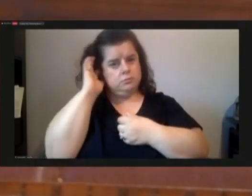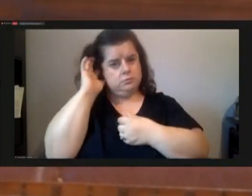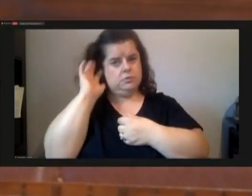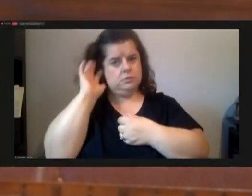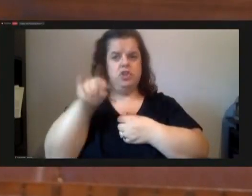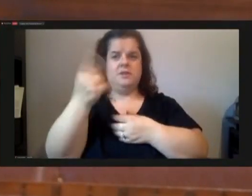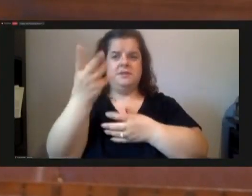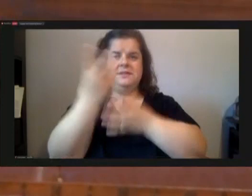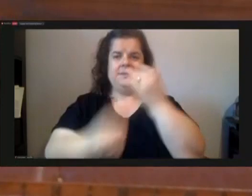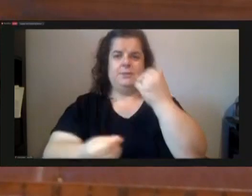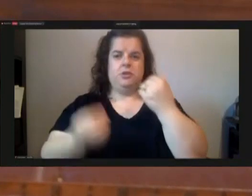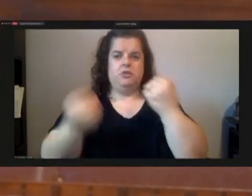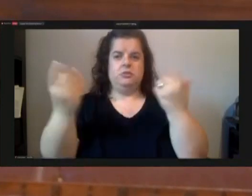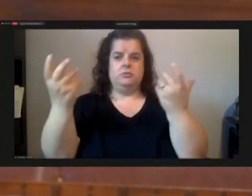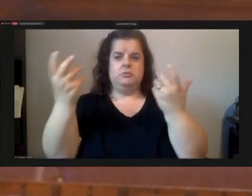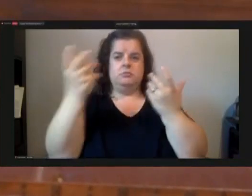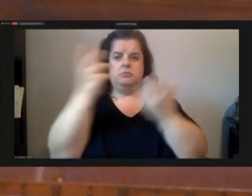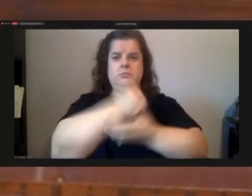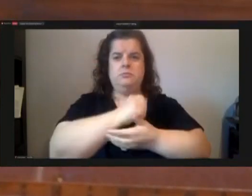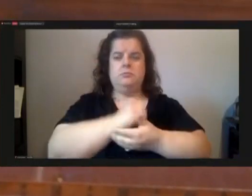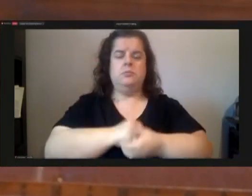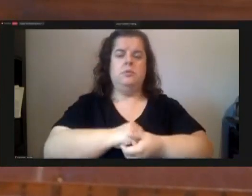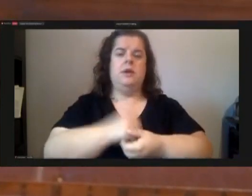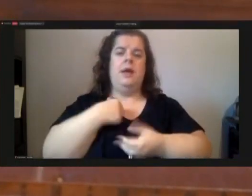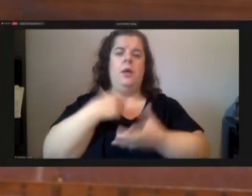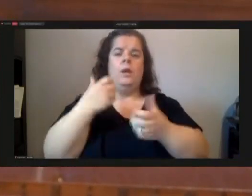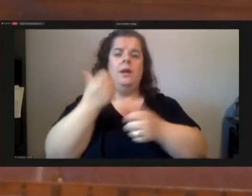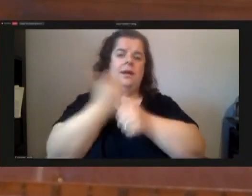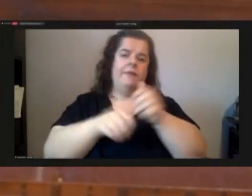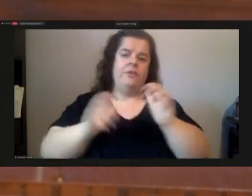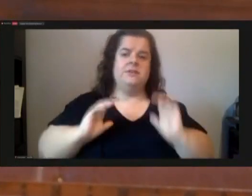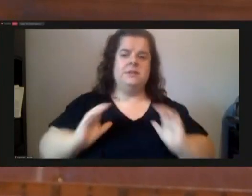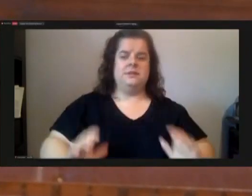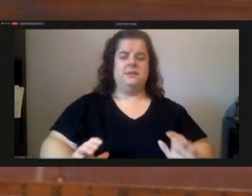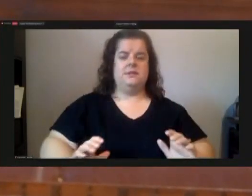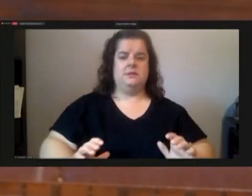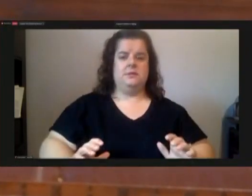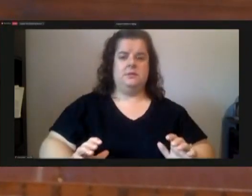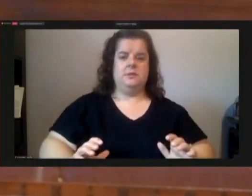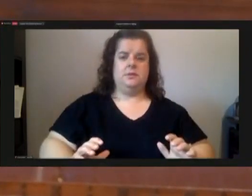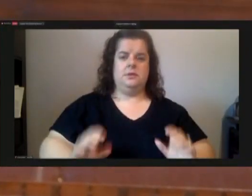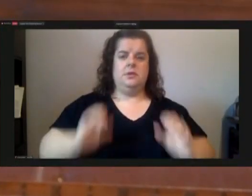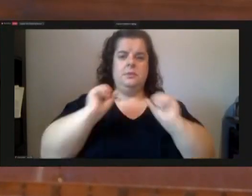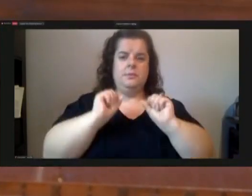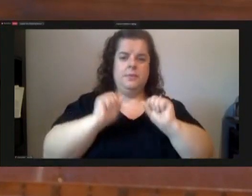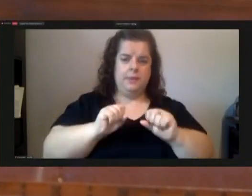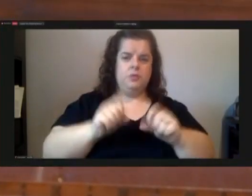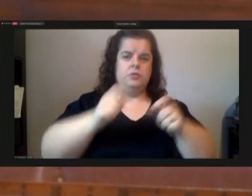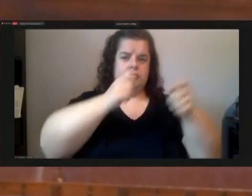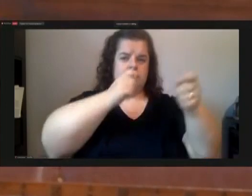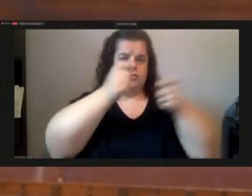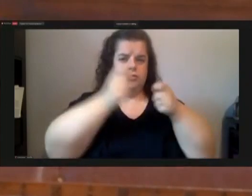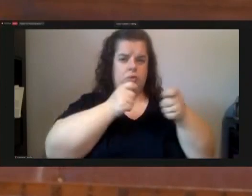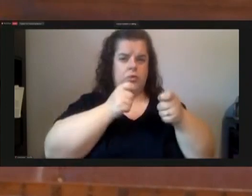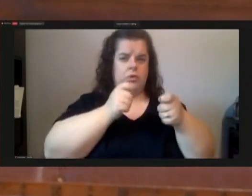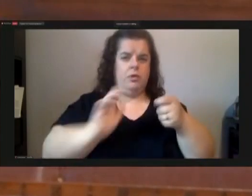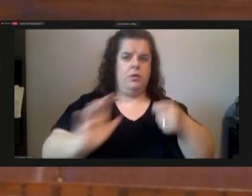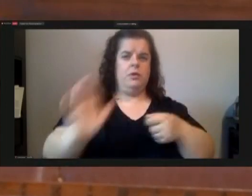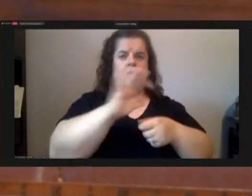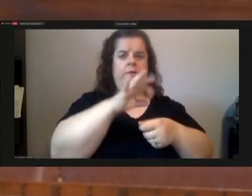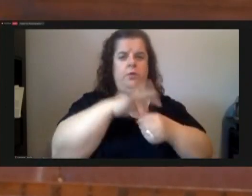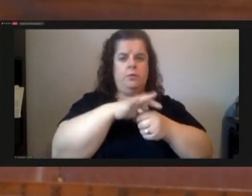um i want every citizen to be in control of her or his vote